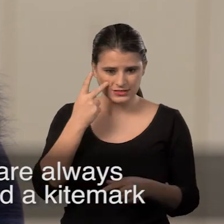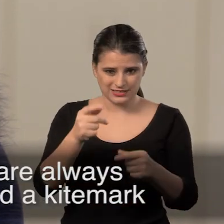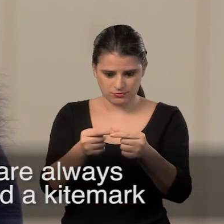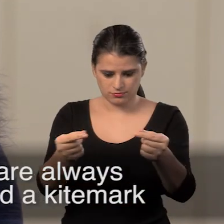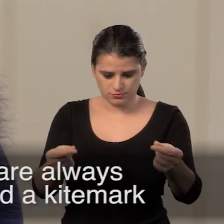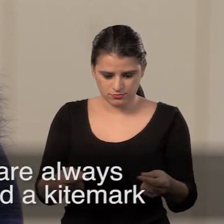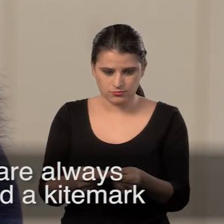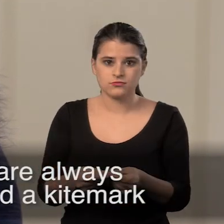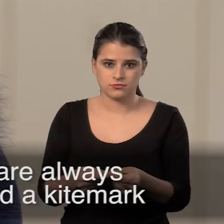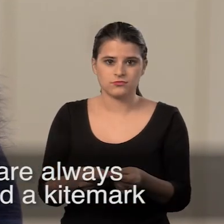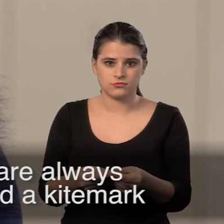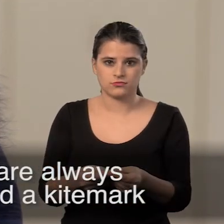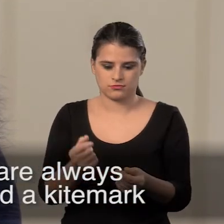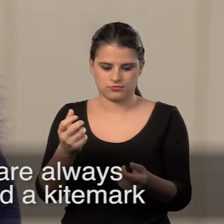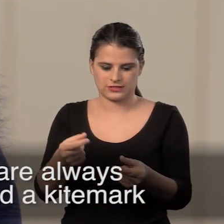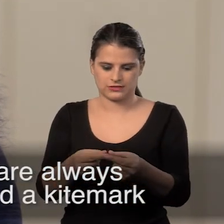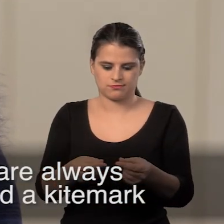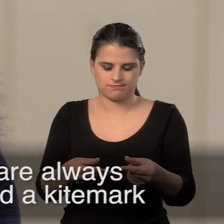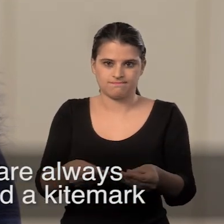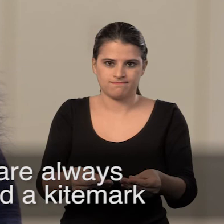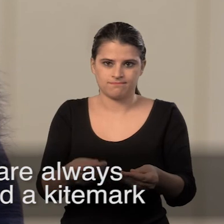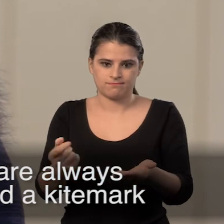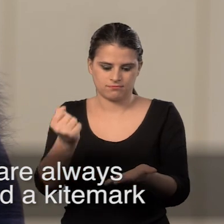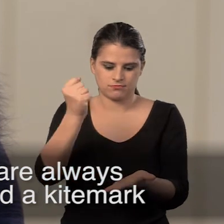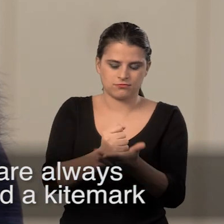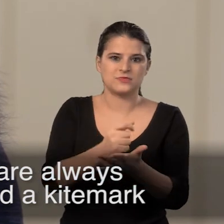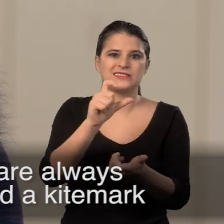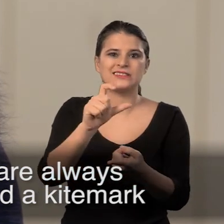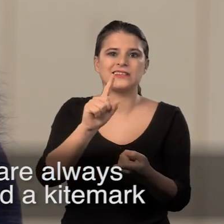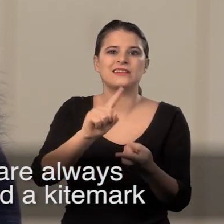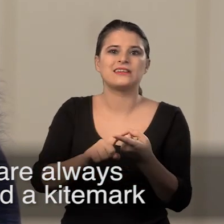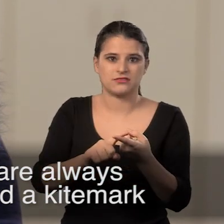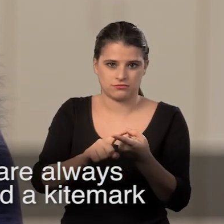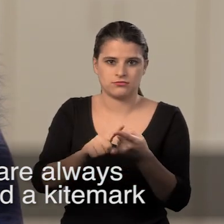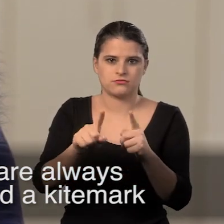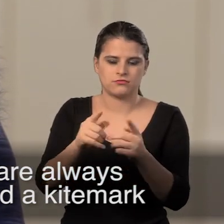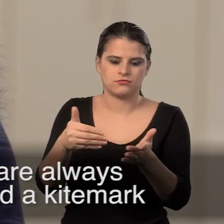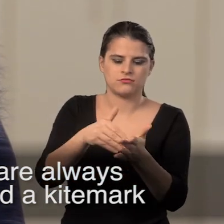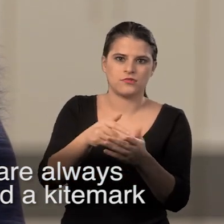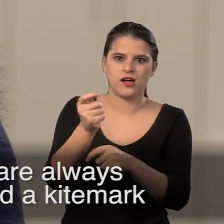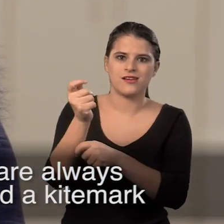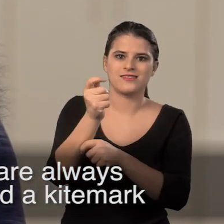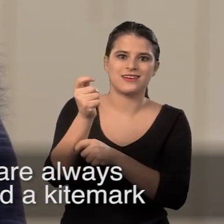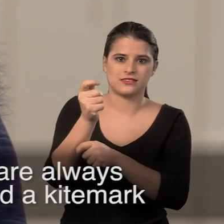On the packets of condoms, they're always sealed. You will see a CE mark and a kite mark.